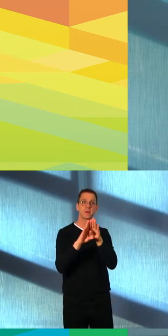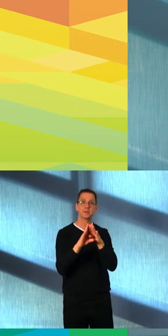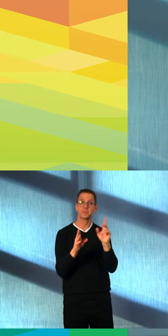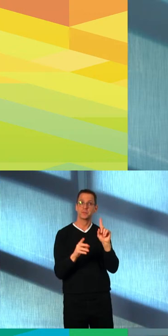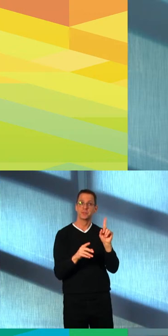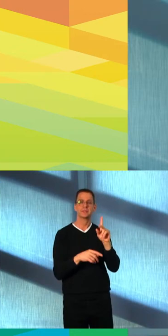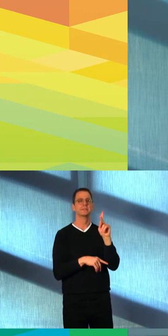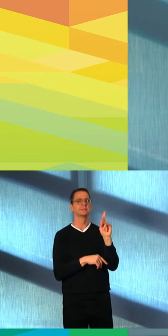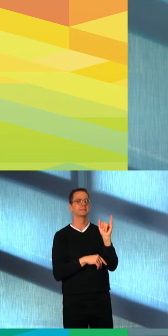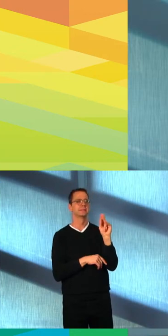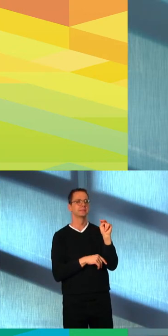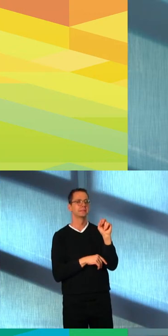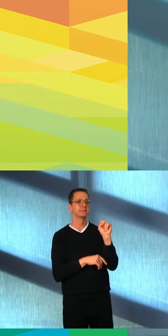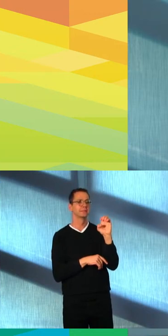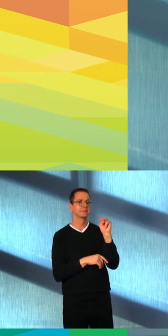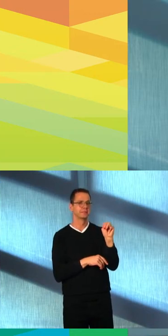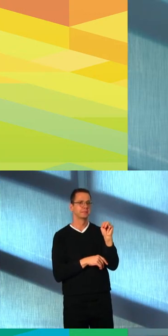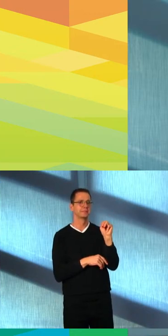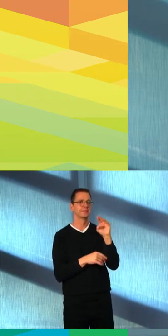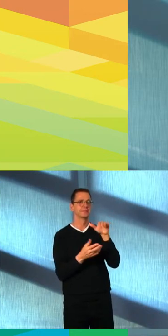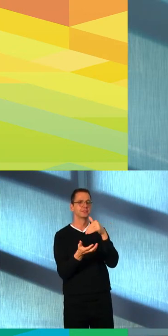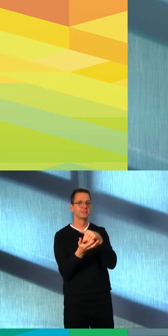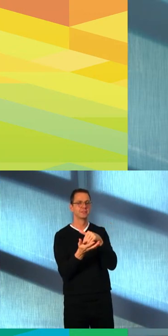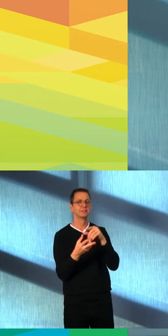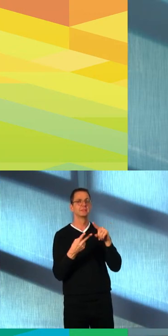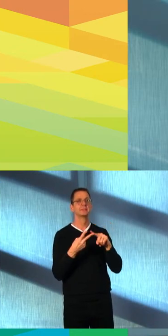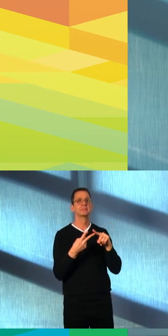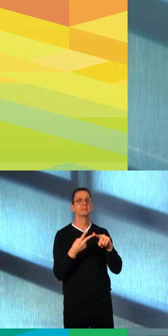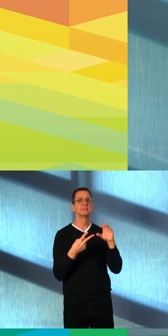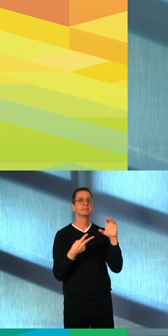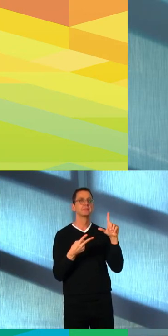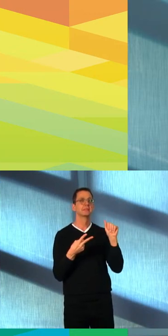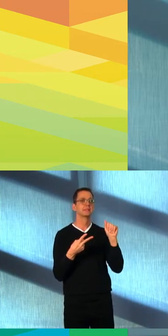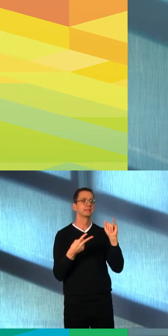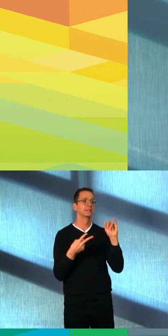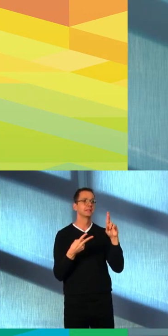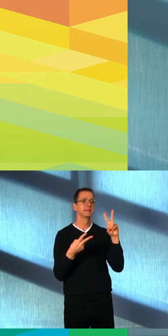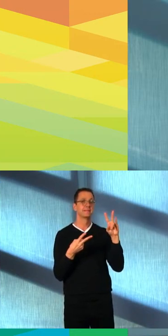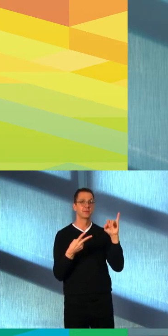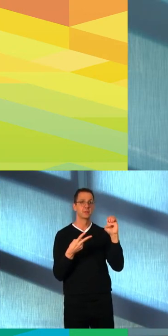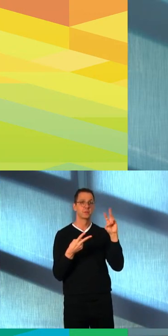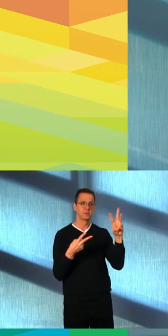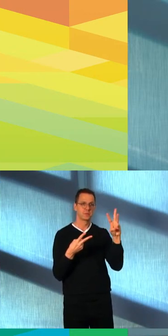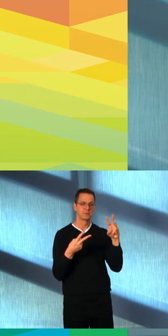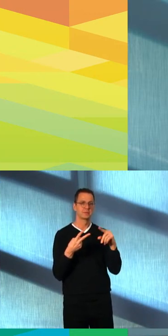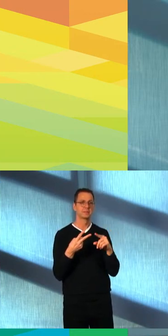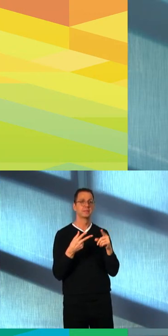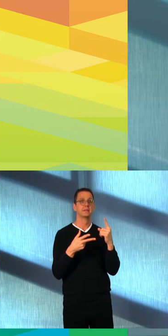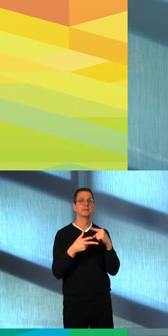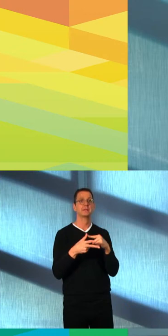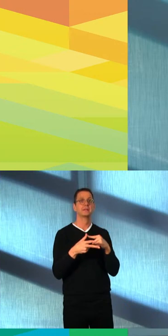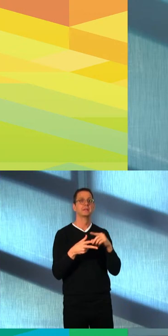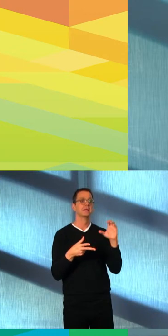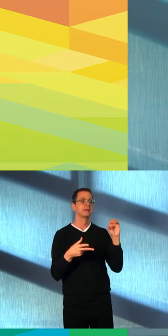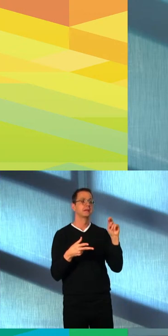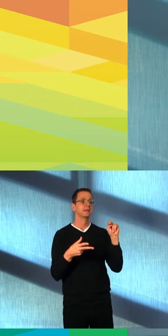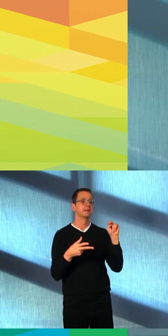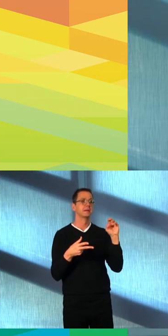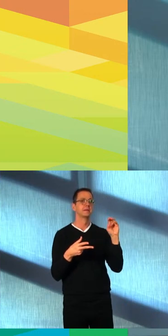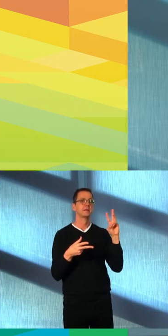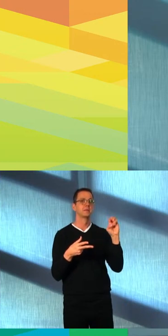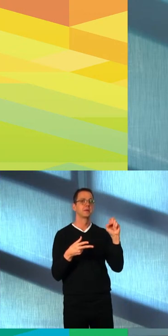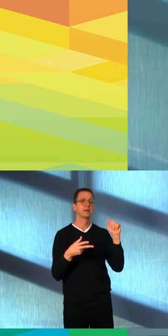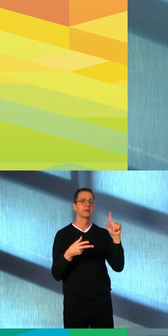LRT stations, kiosks, bus shelters, alleys, and more. Planning is already underway for downtown spring